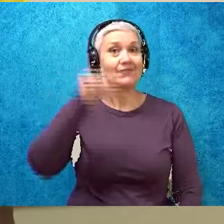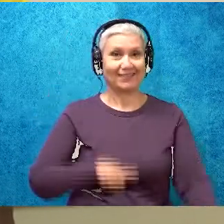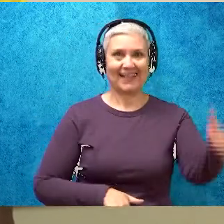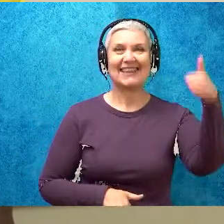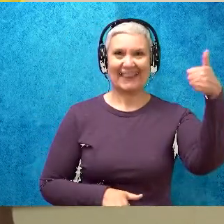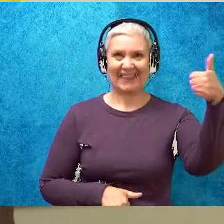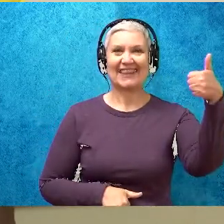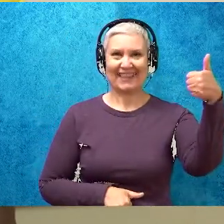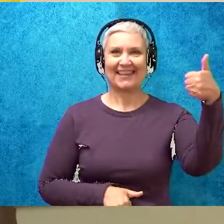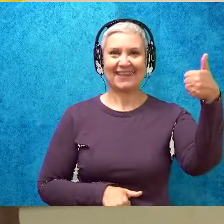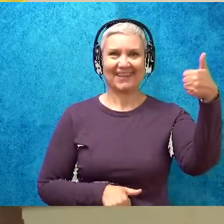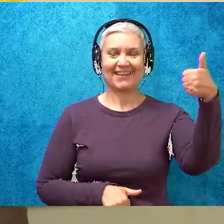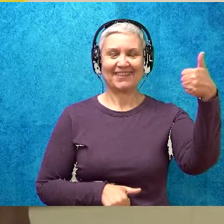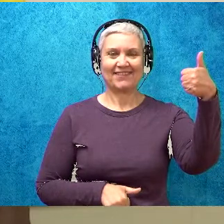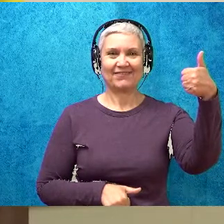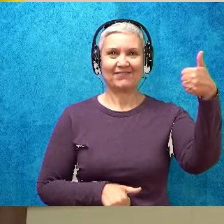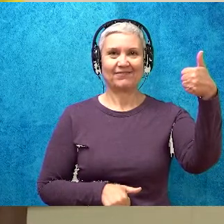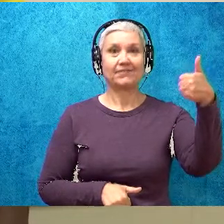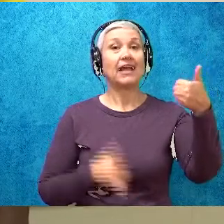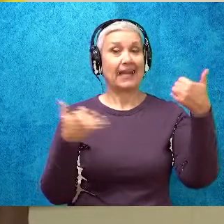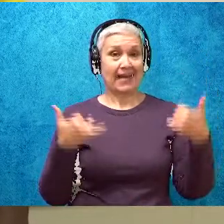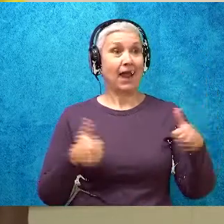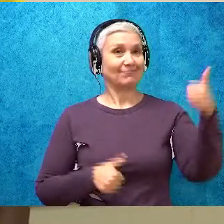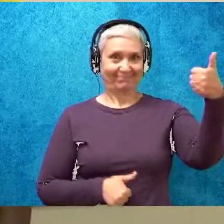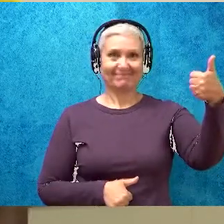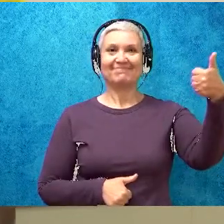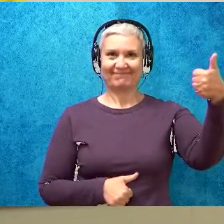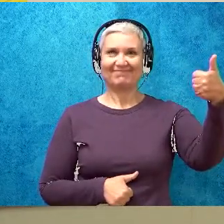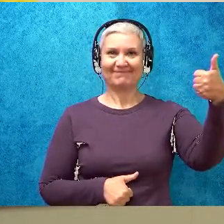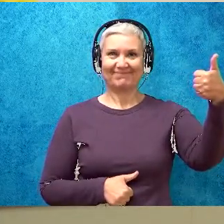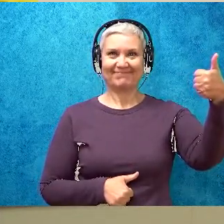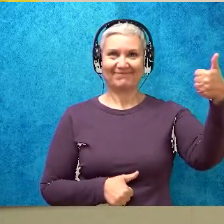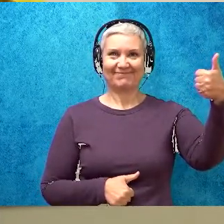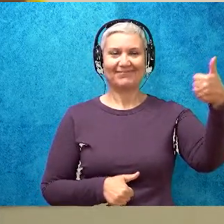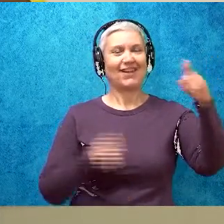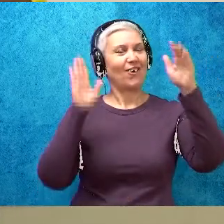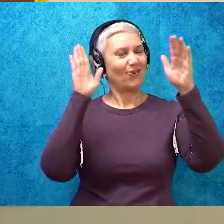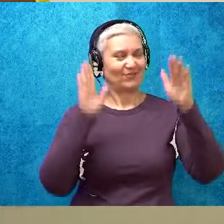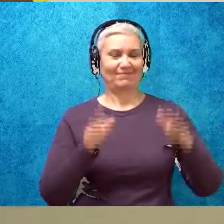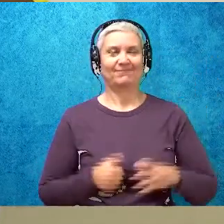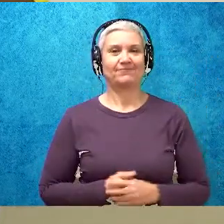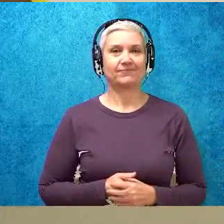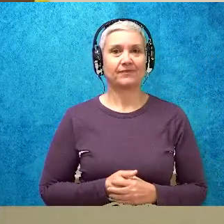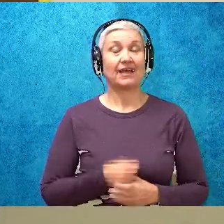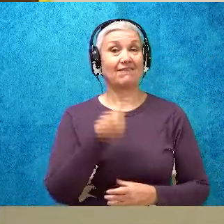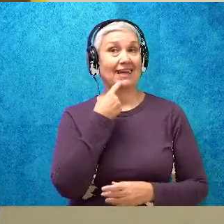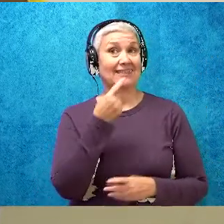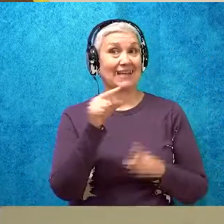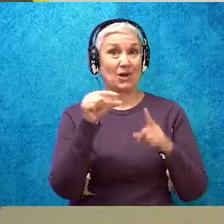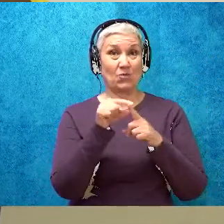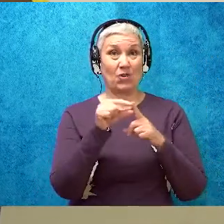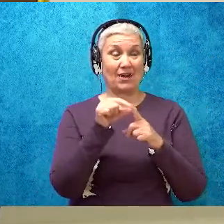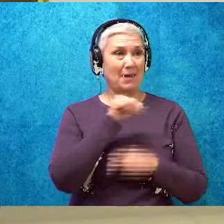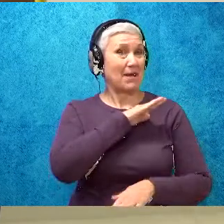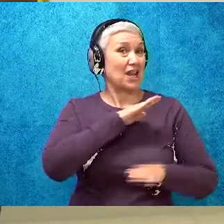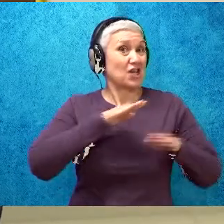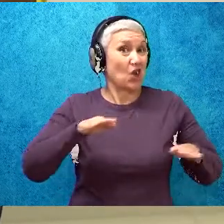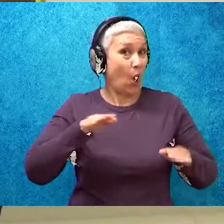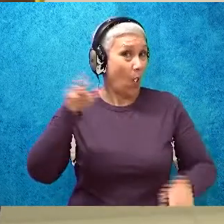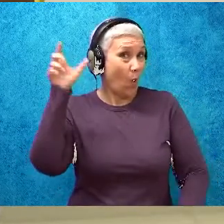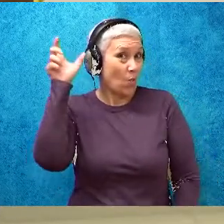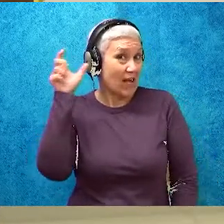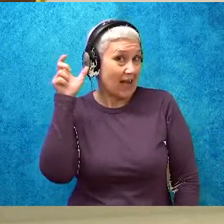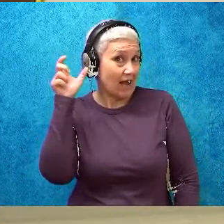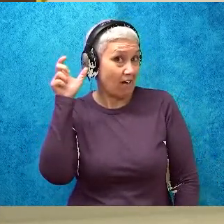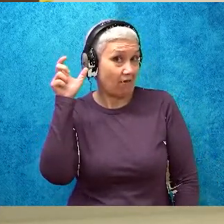up. Everybody at home, give me a thumbs up. Awesome. Awesome. And if I say a word and you do not hear that long U